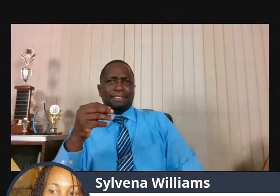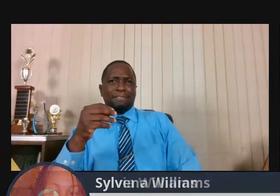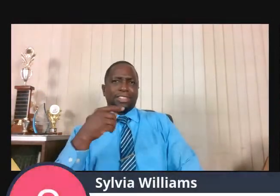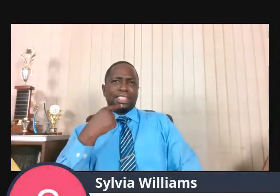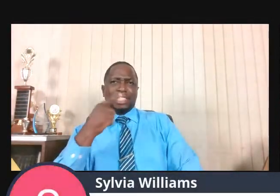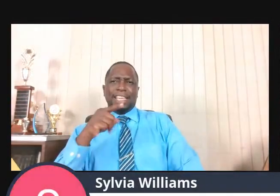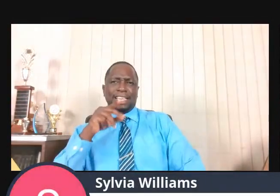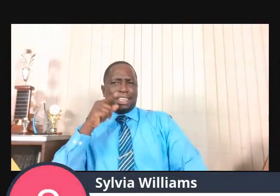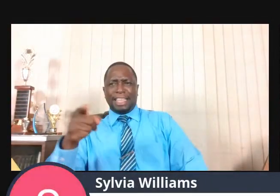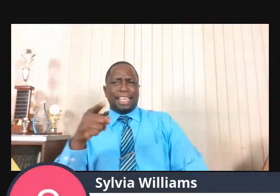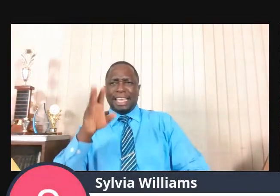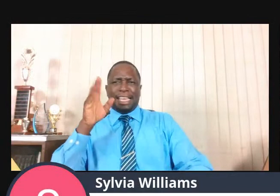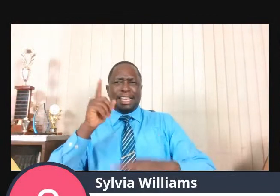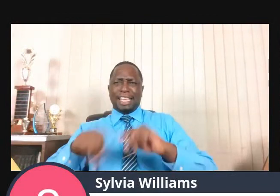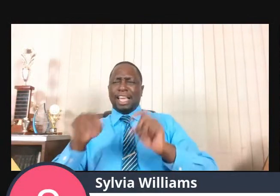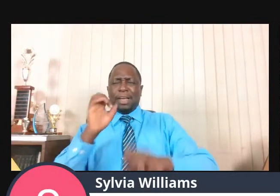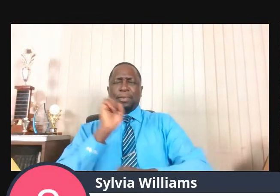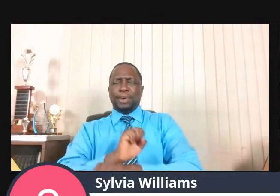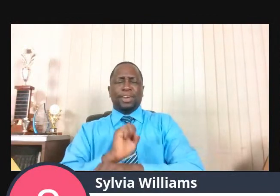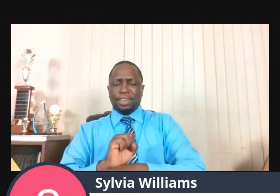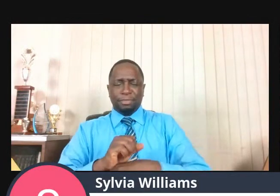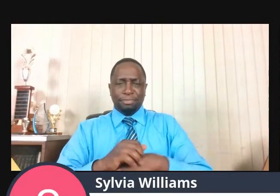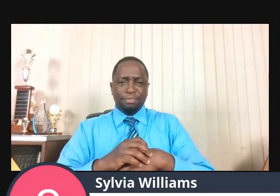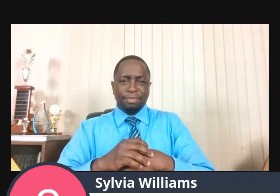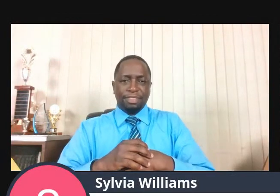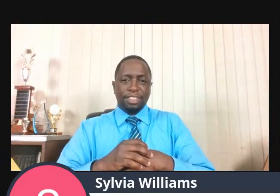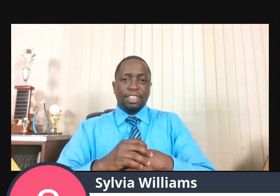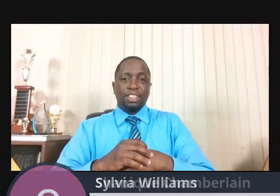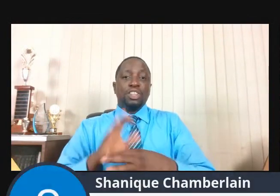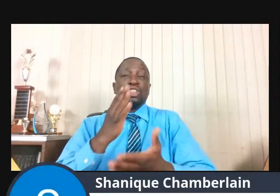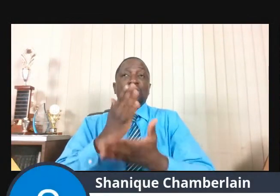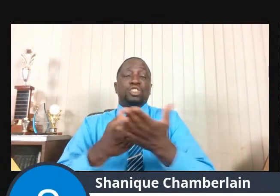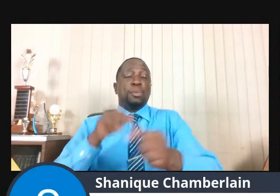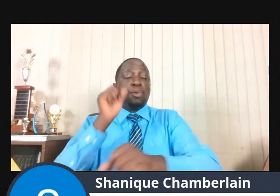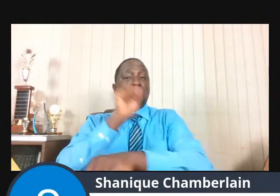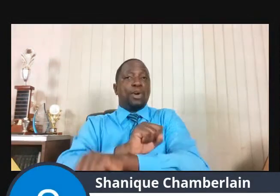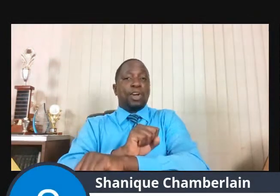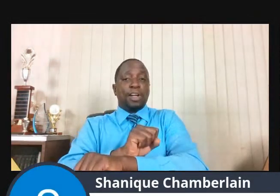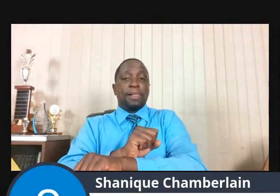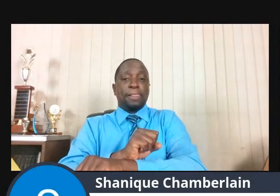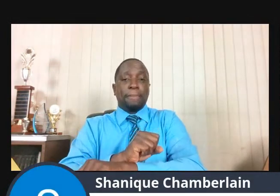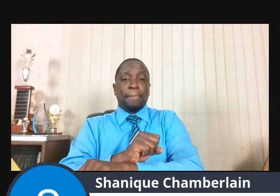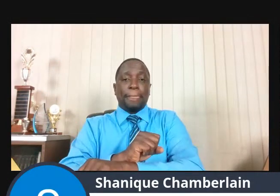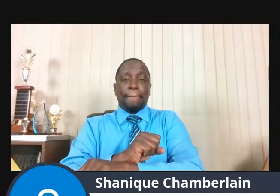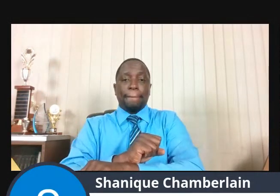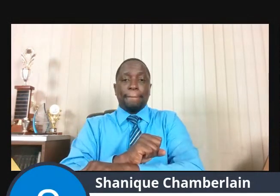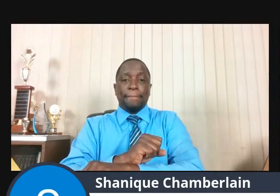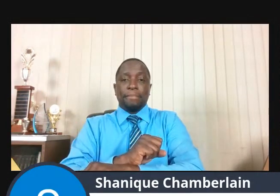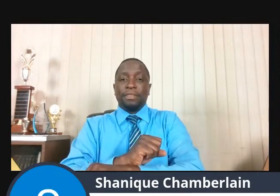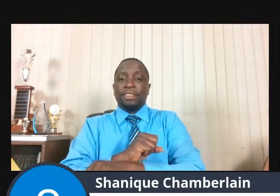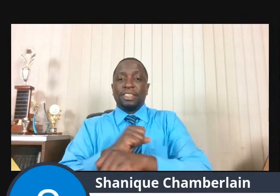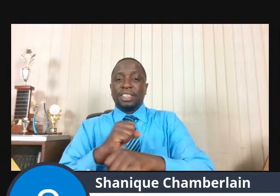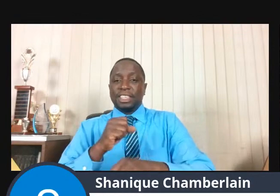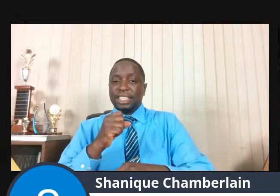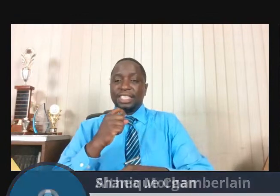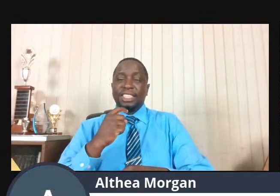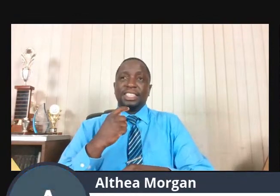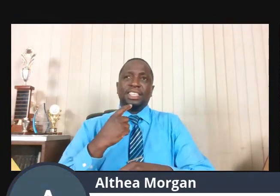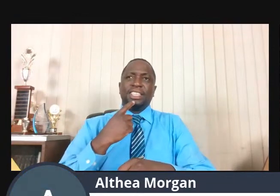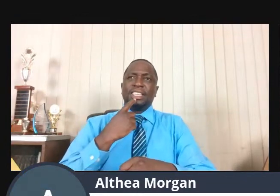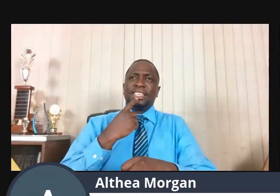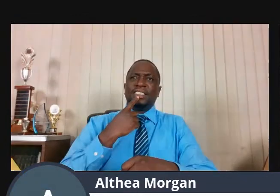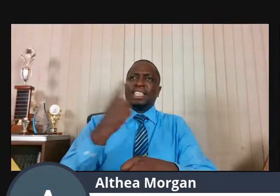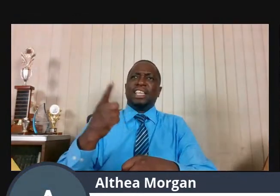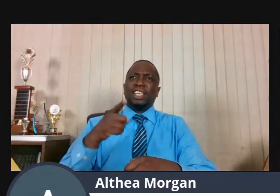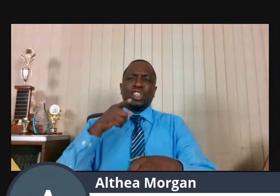cannot get the job. Some jobs require that you must lift 25 pounds. Yet